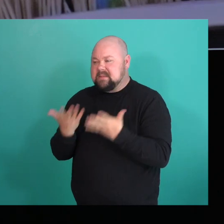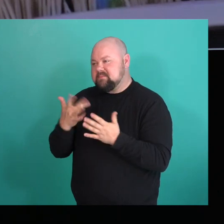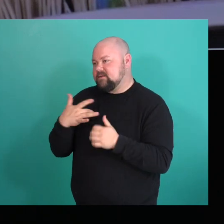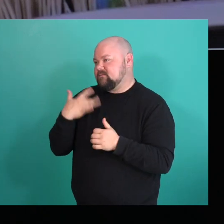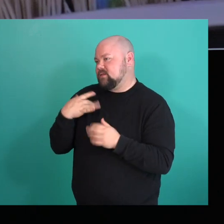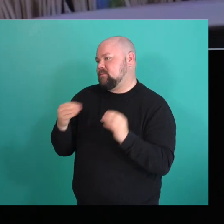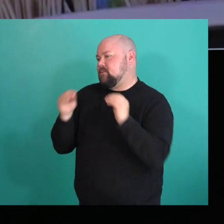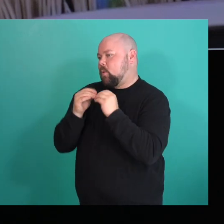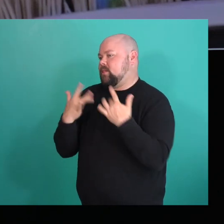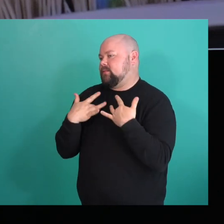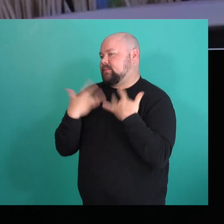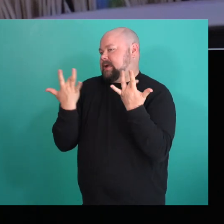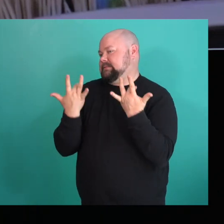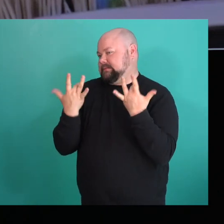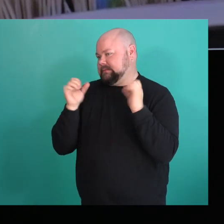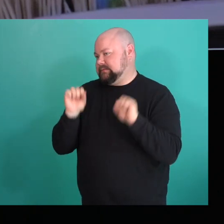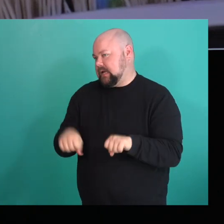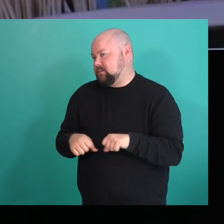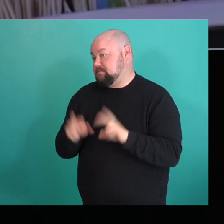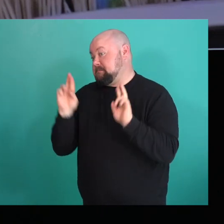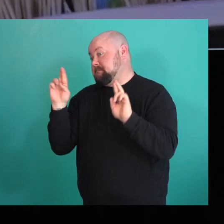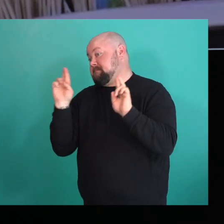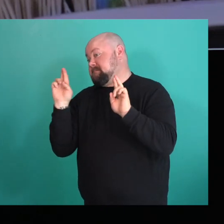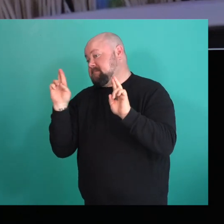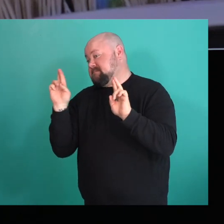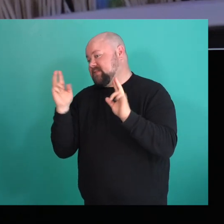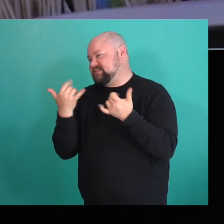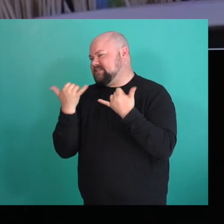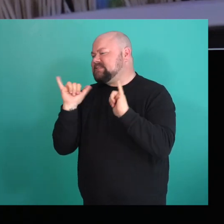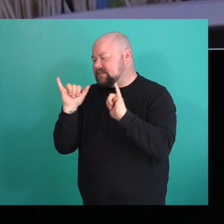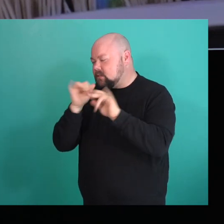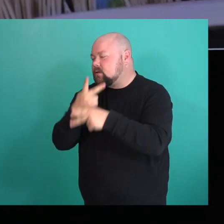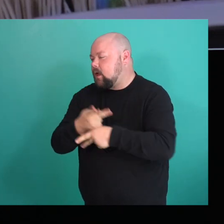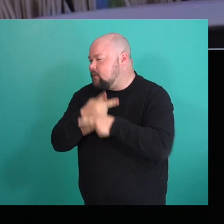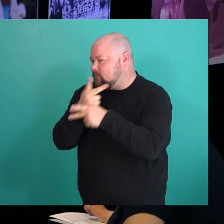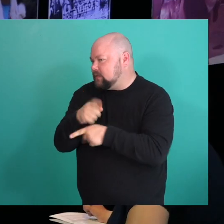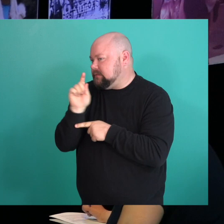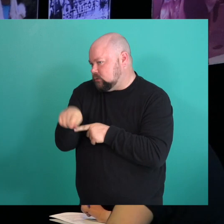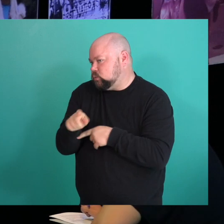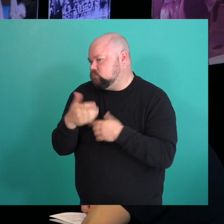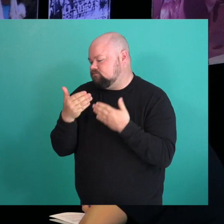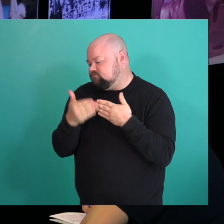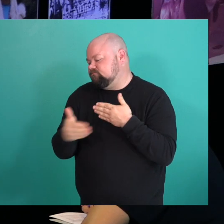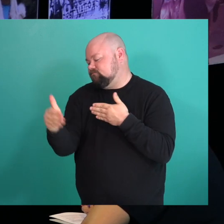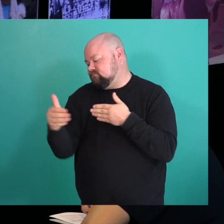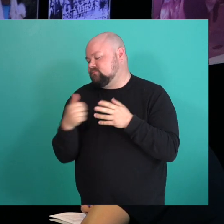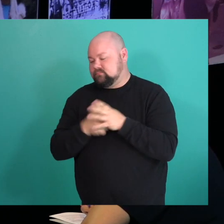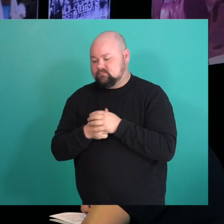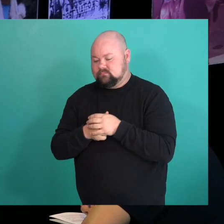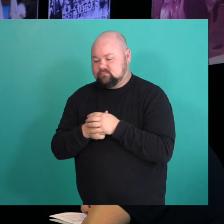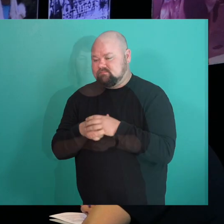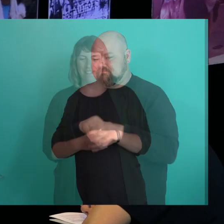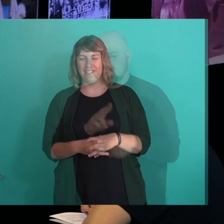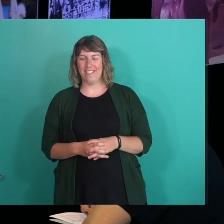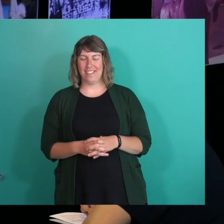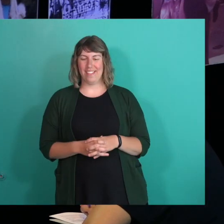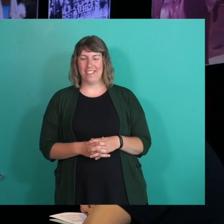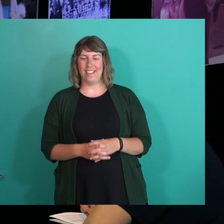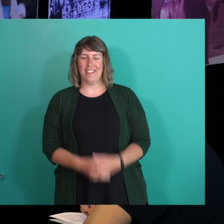year, hopefully, but, you know, still, still cautious as we, as we go into the season though. Of course.